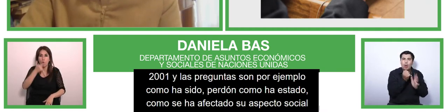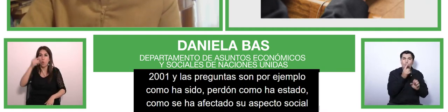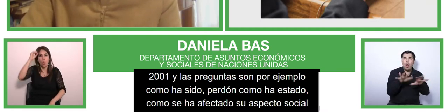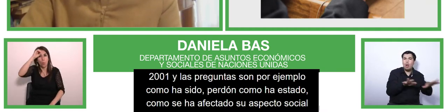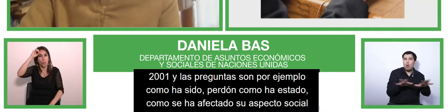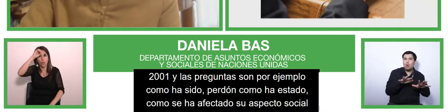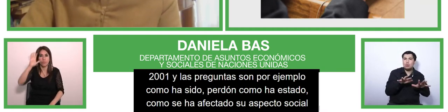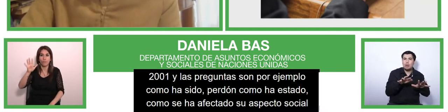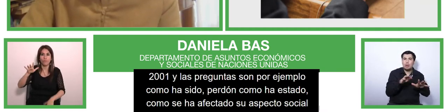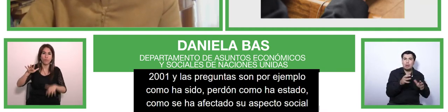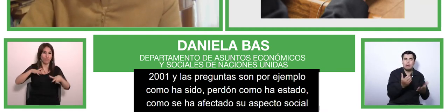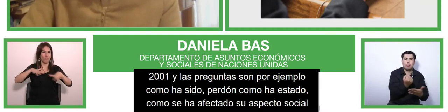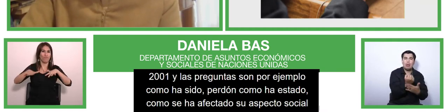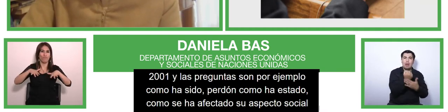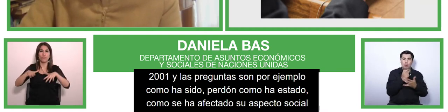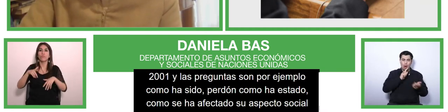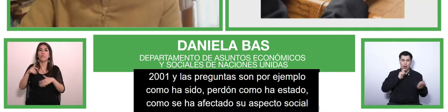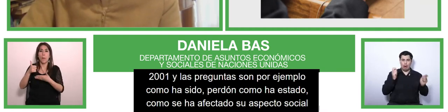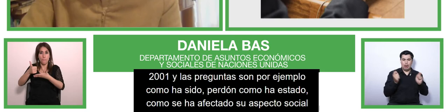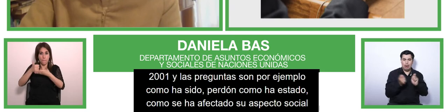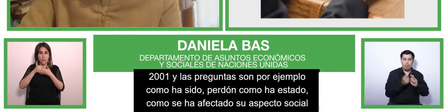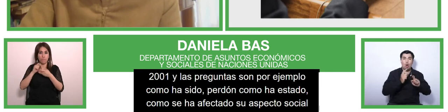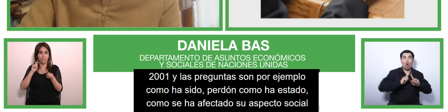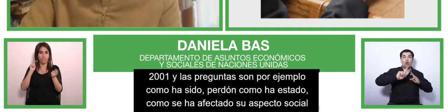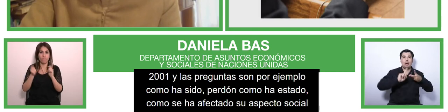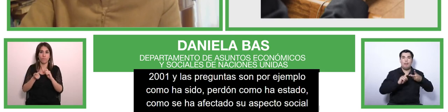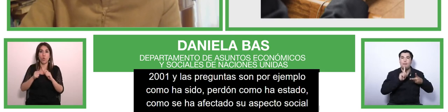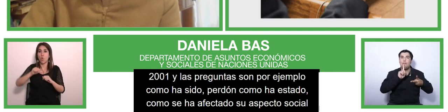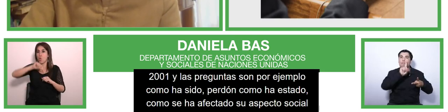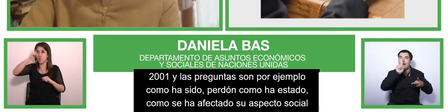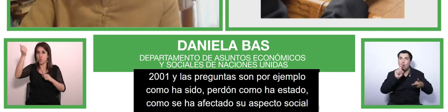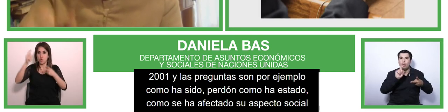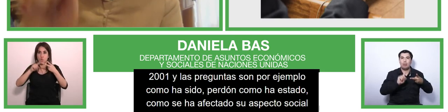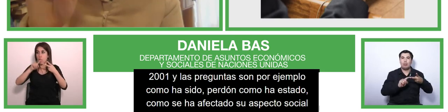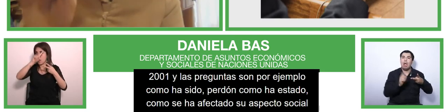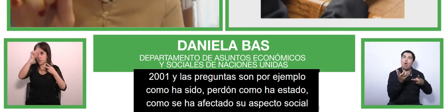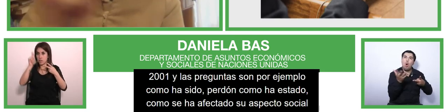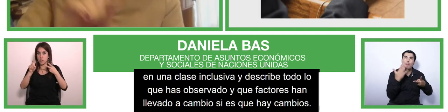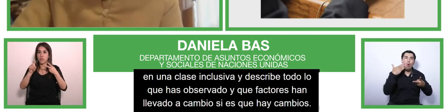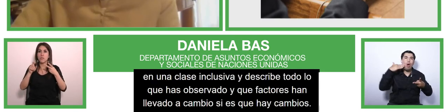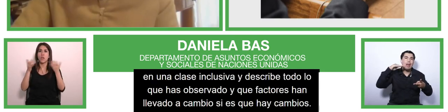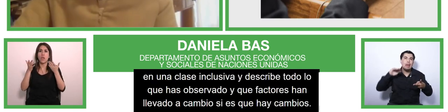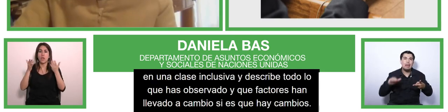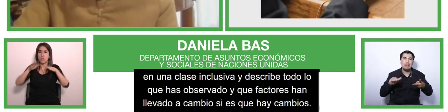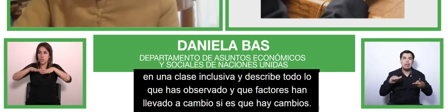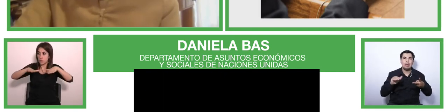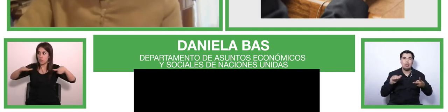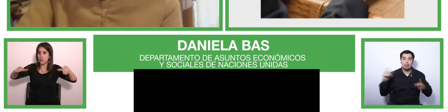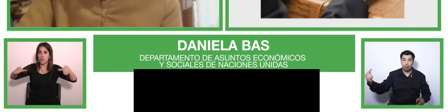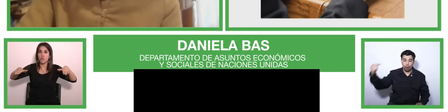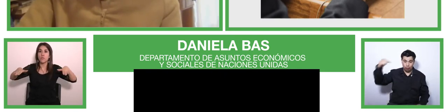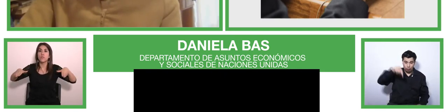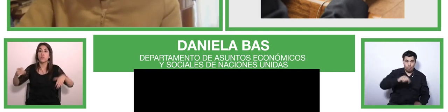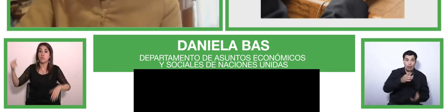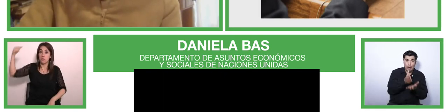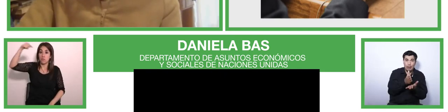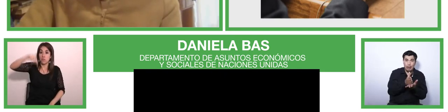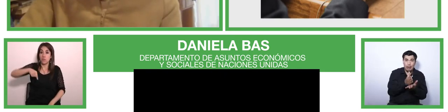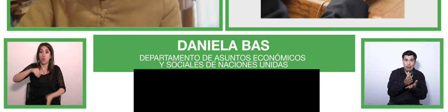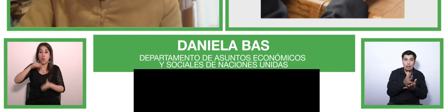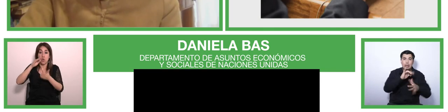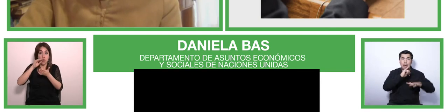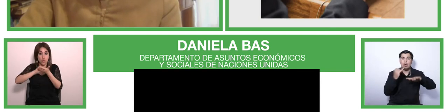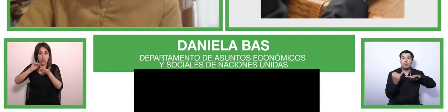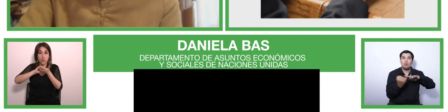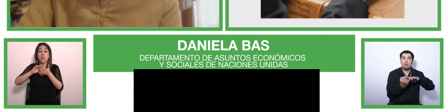how has your child's placement in an inclusion classroom affected you parent please describe and